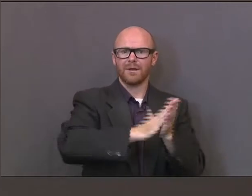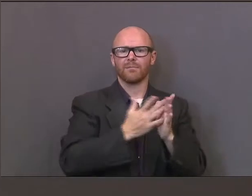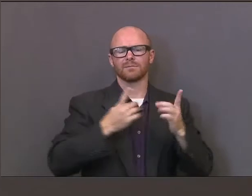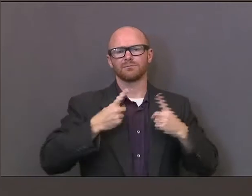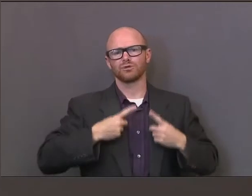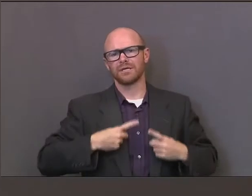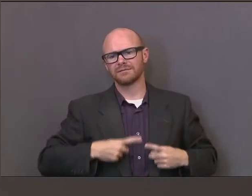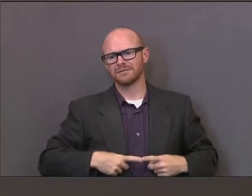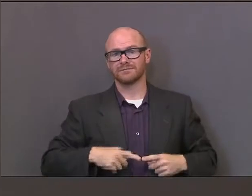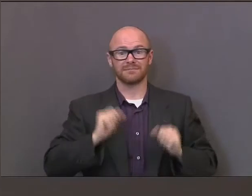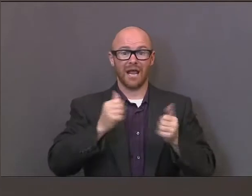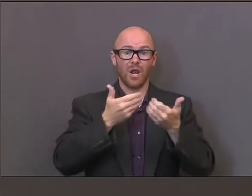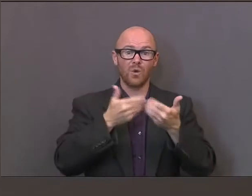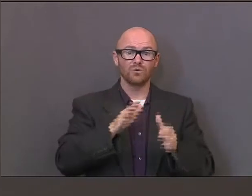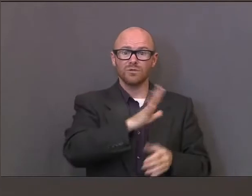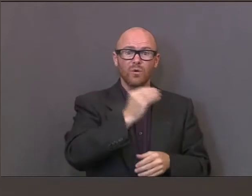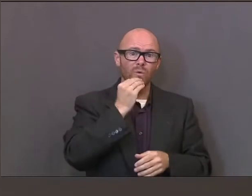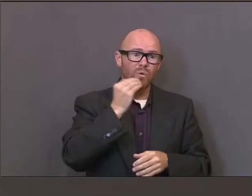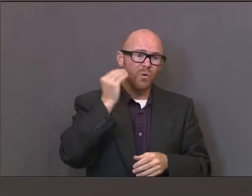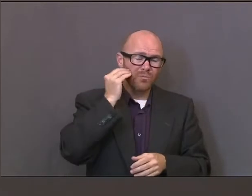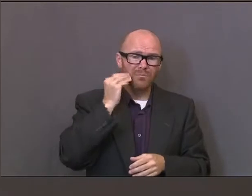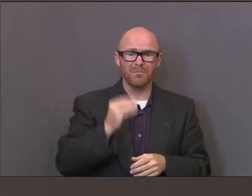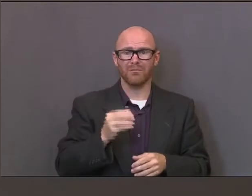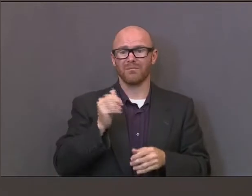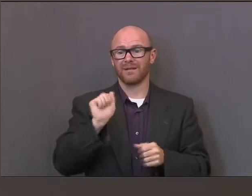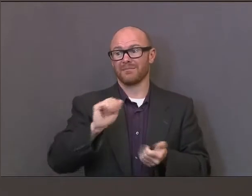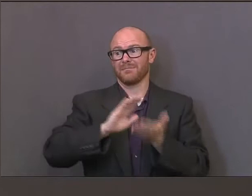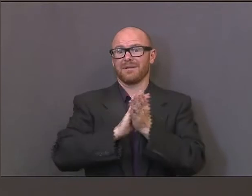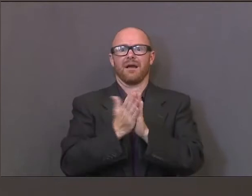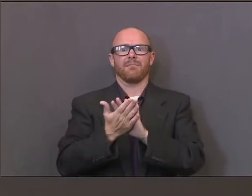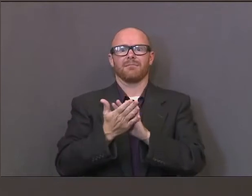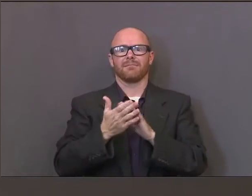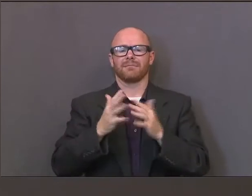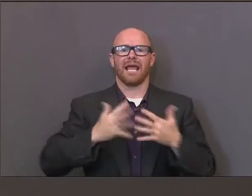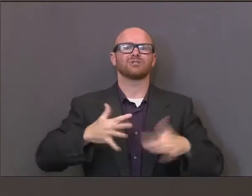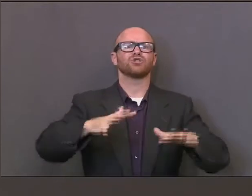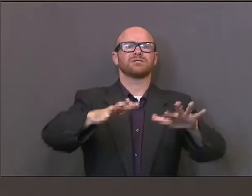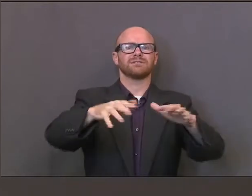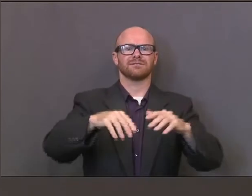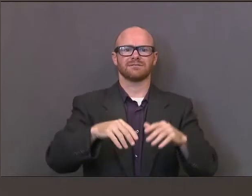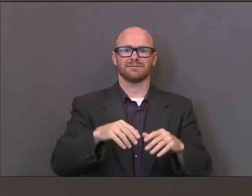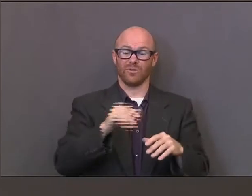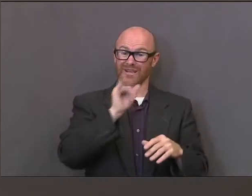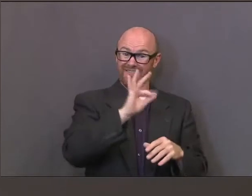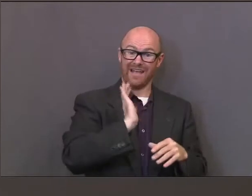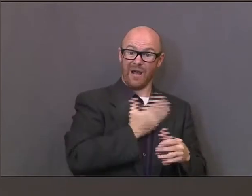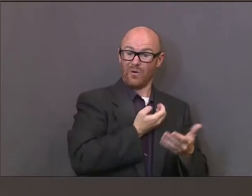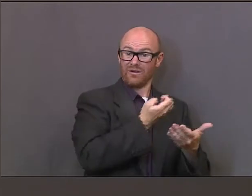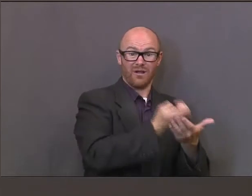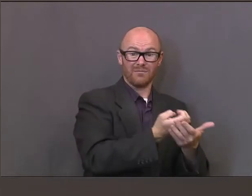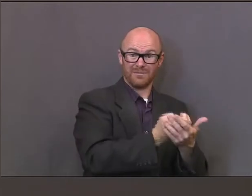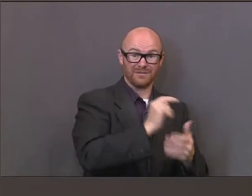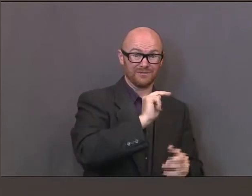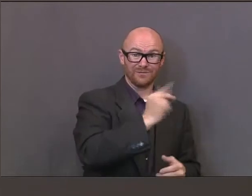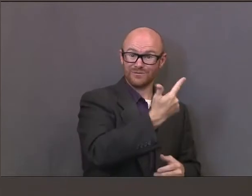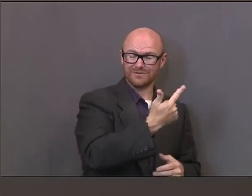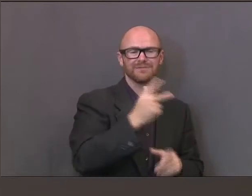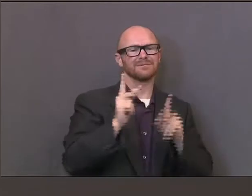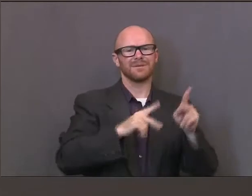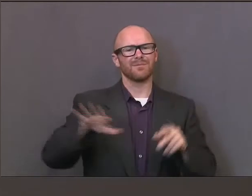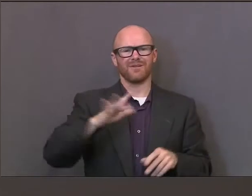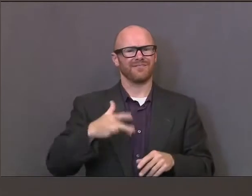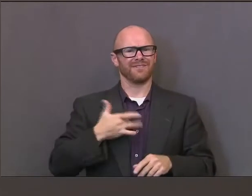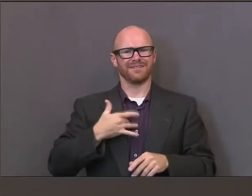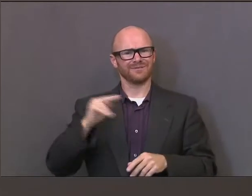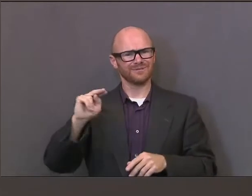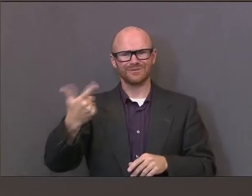There's other associated ills that come from not having a healthy economy. So on balance, we've done a pretty good job. I feel good about